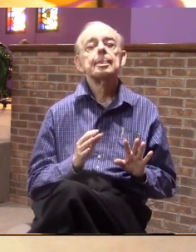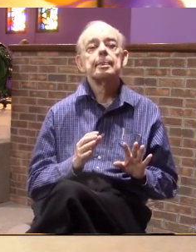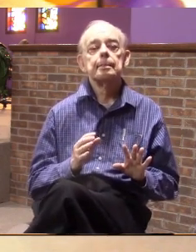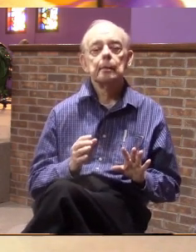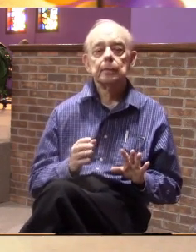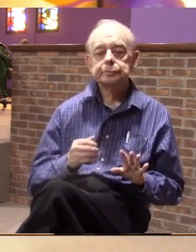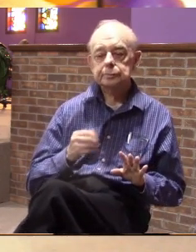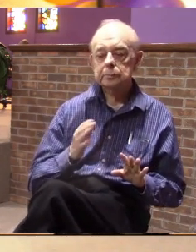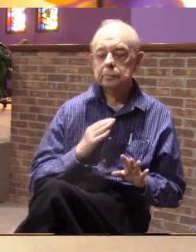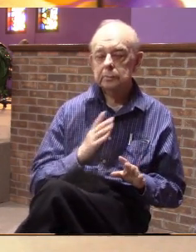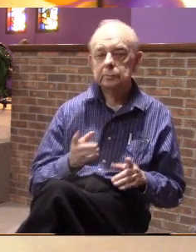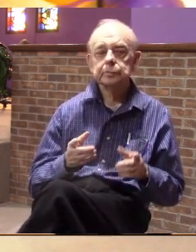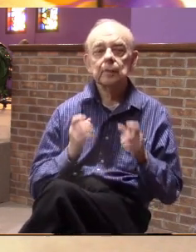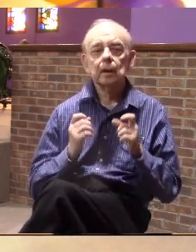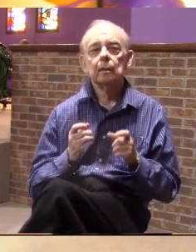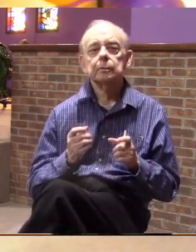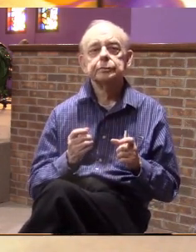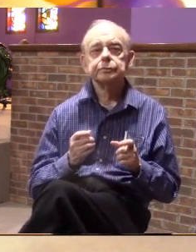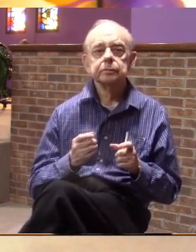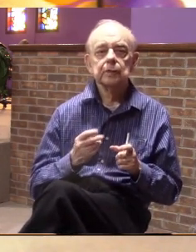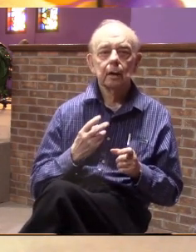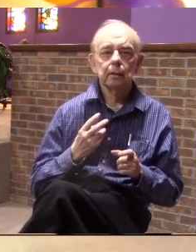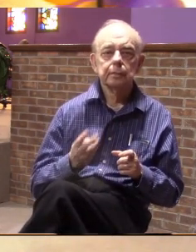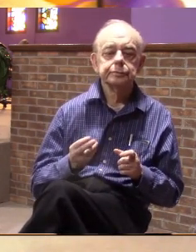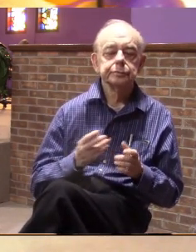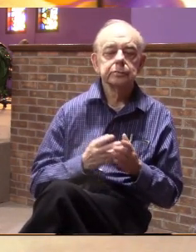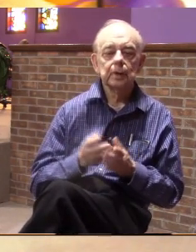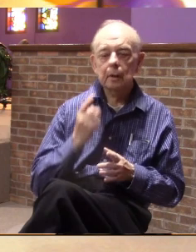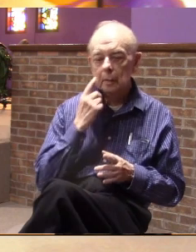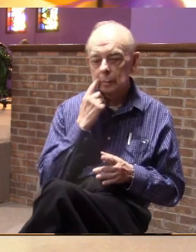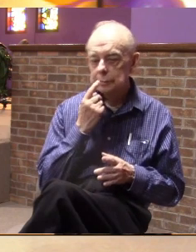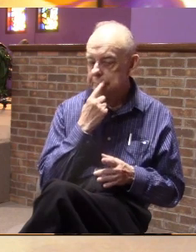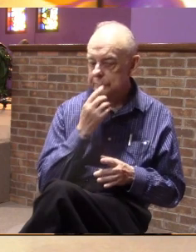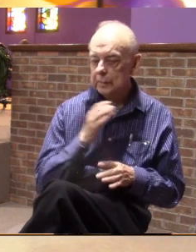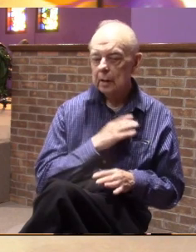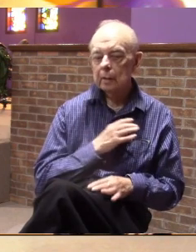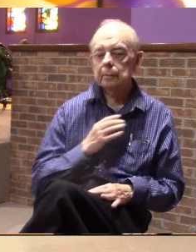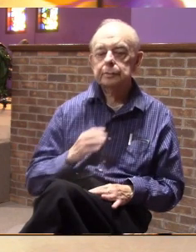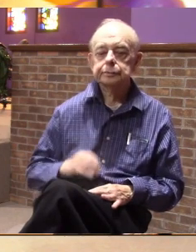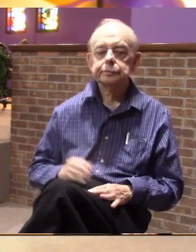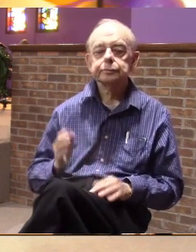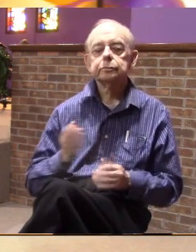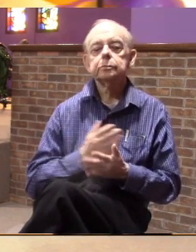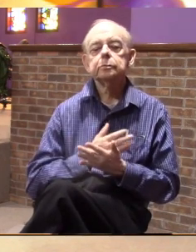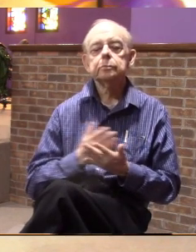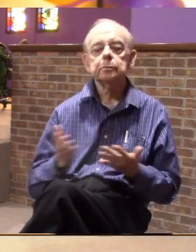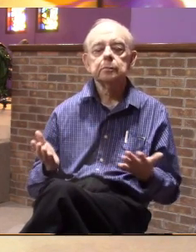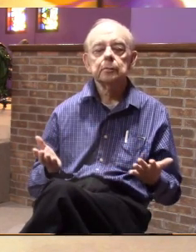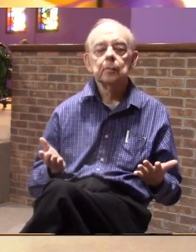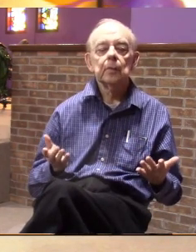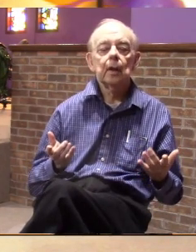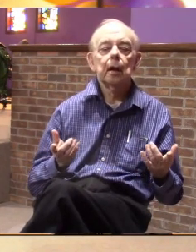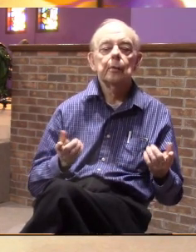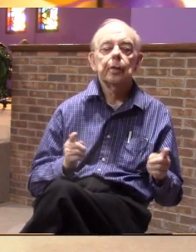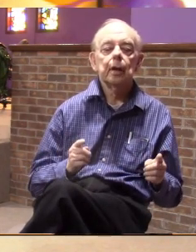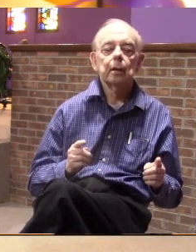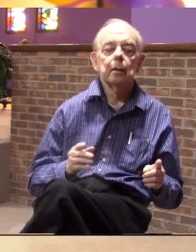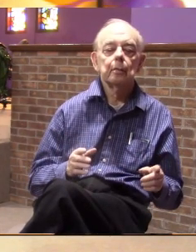he says all of a sudden you see through the eyes of Christ and everything comes to life